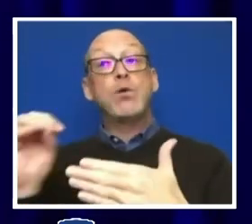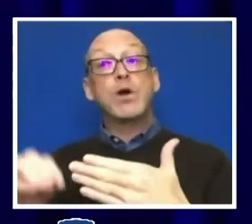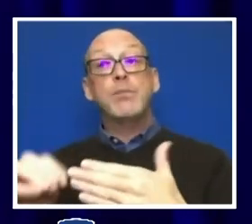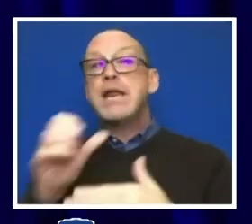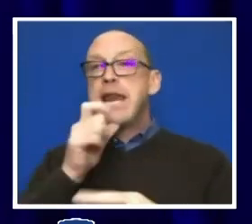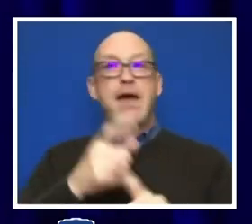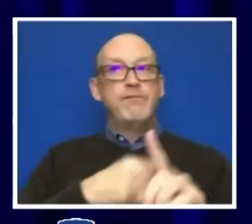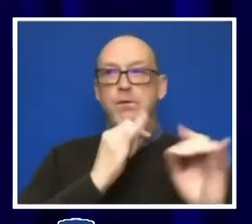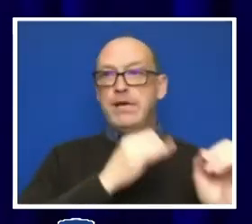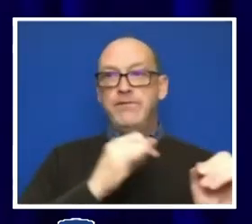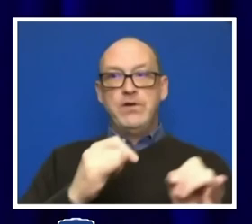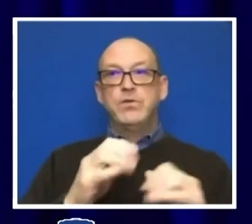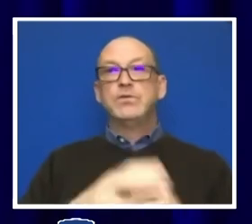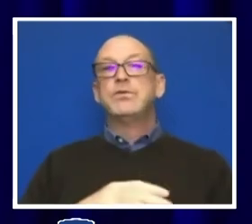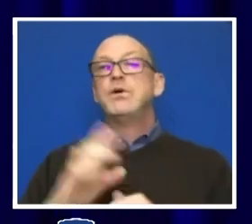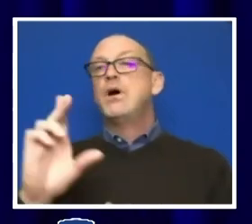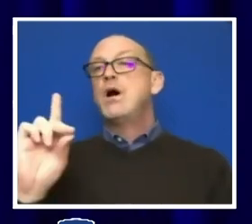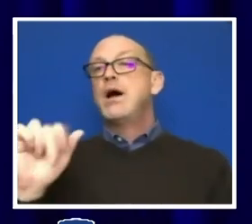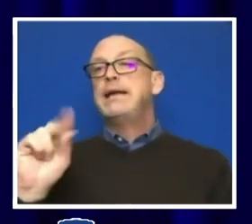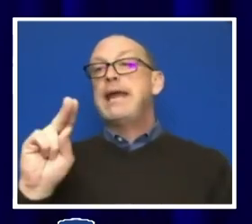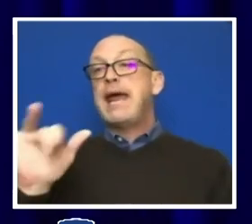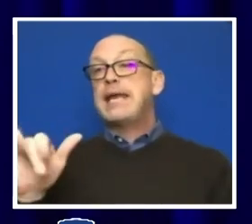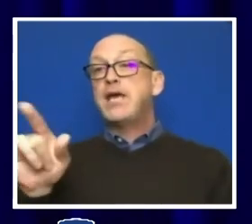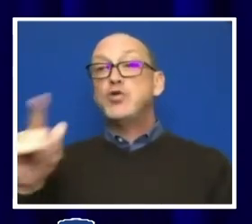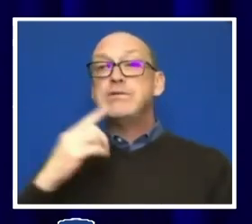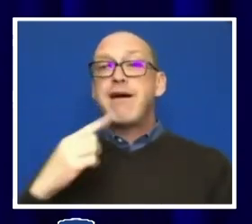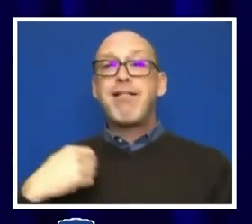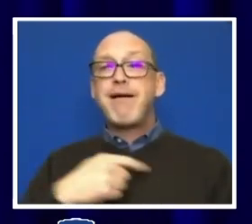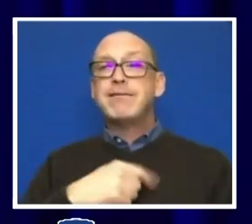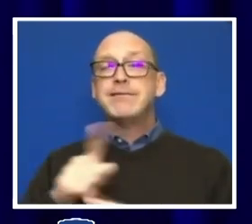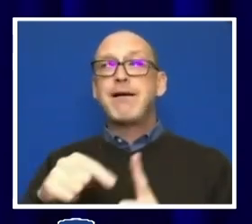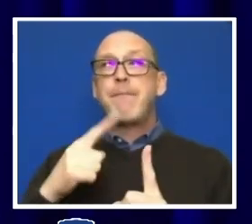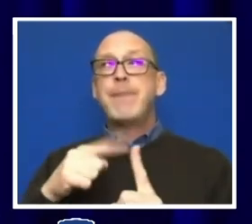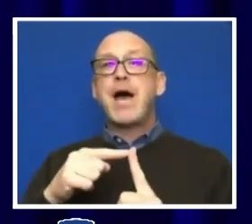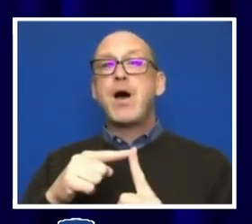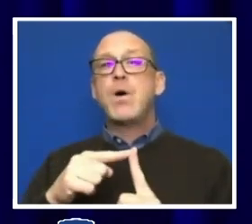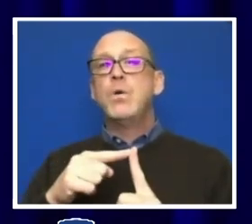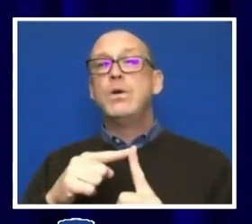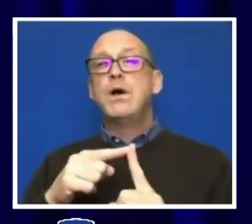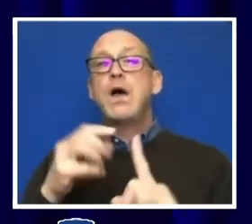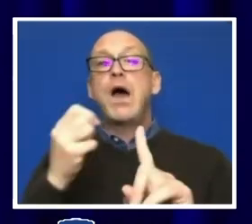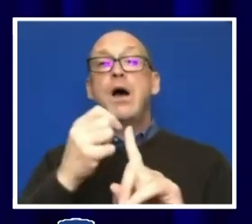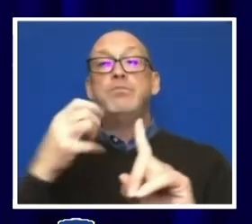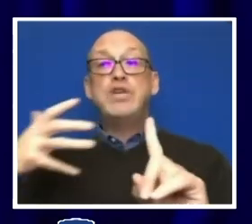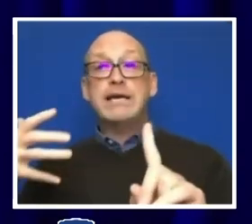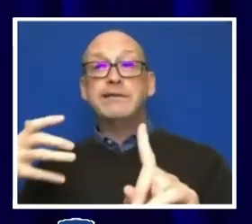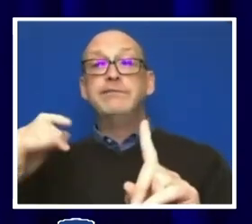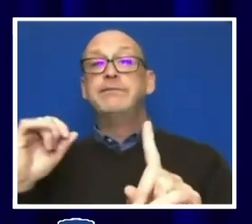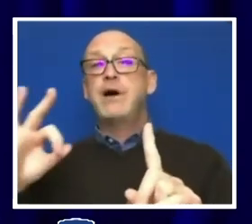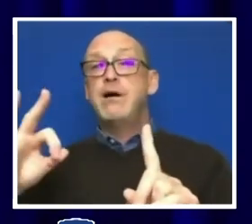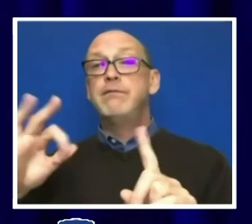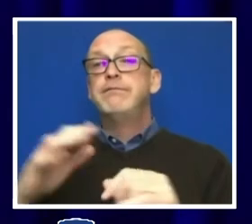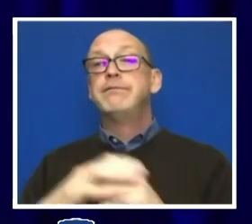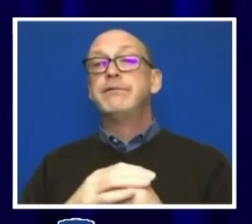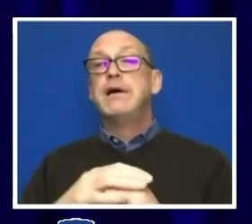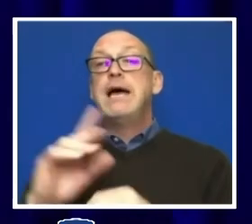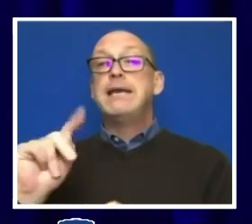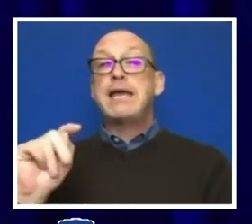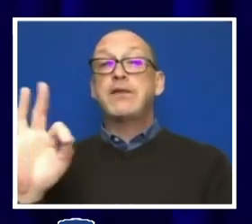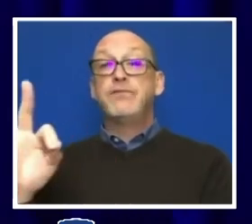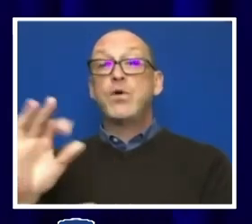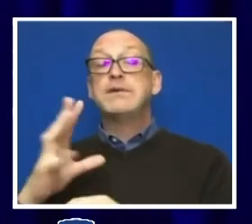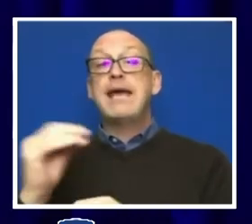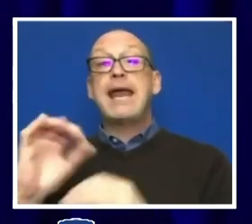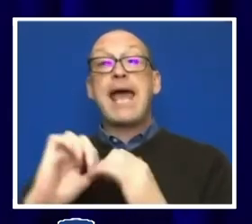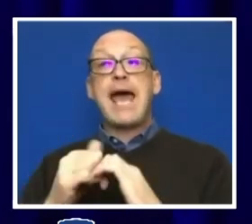Danny, perhaps you could tell us a little bit about the objectives of the task force and how this might